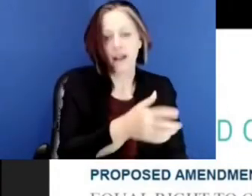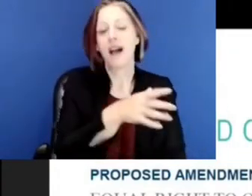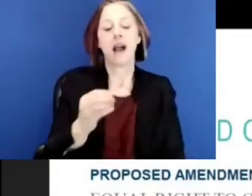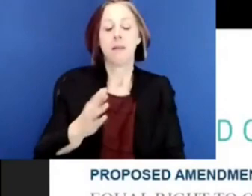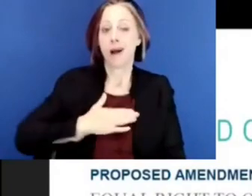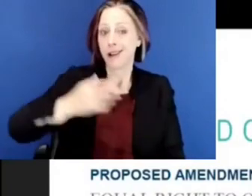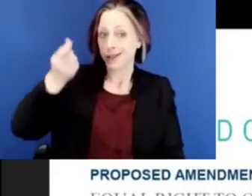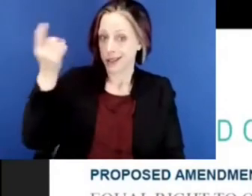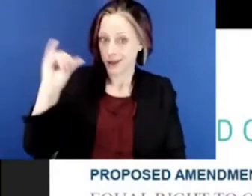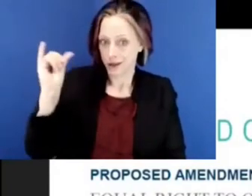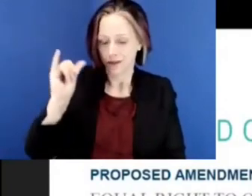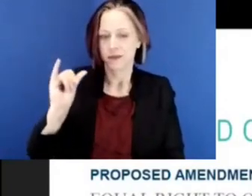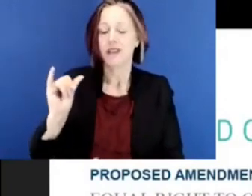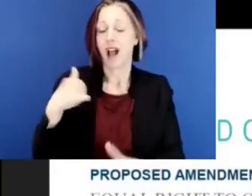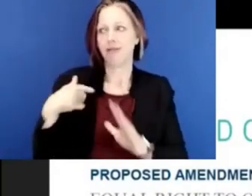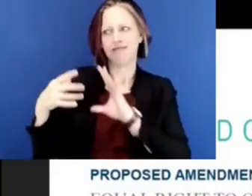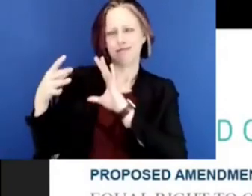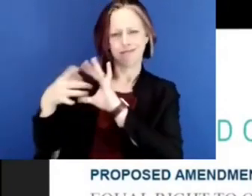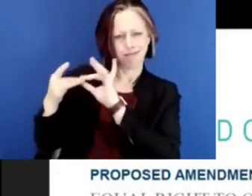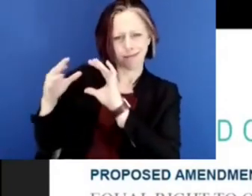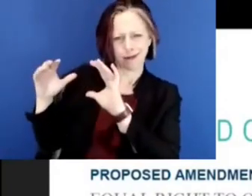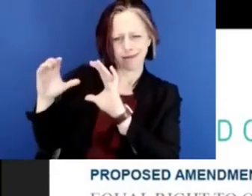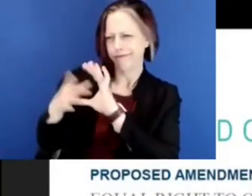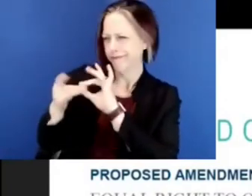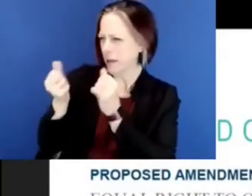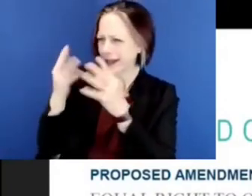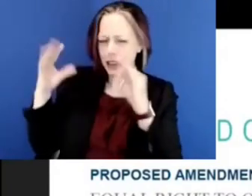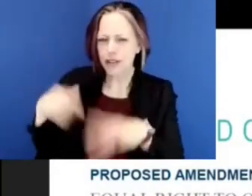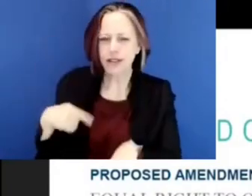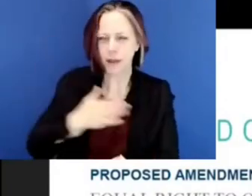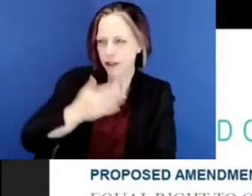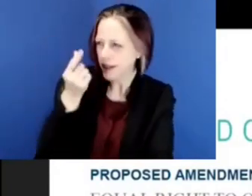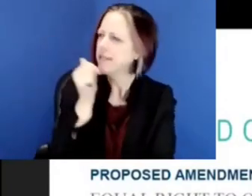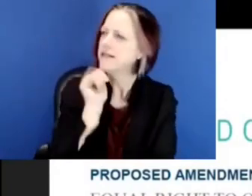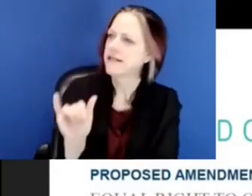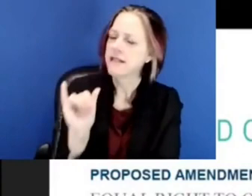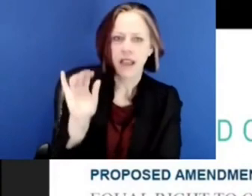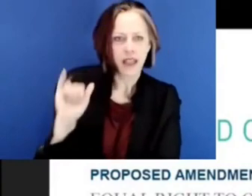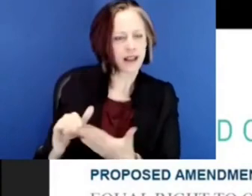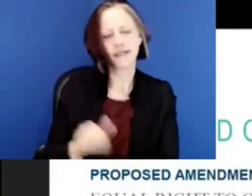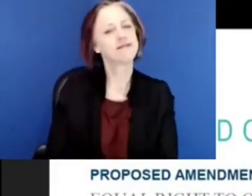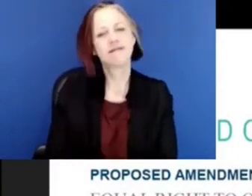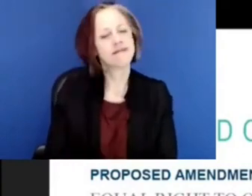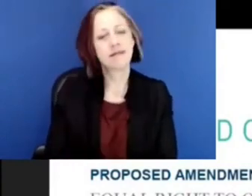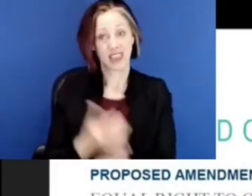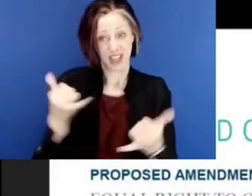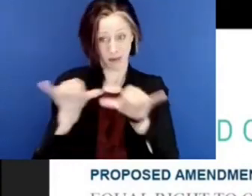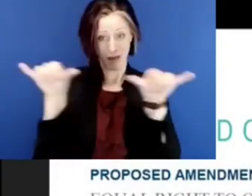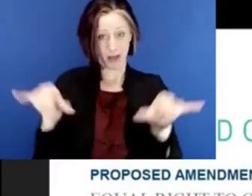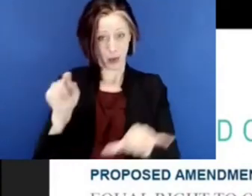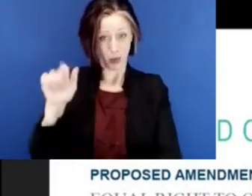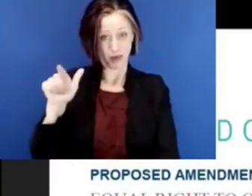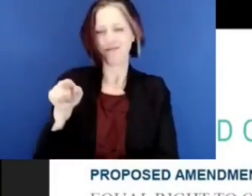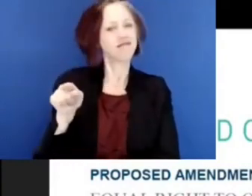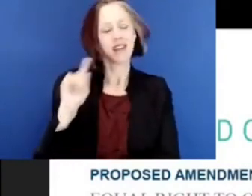understand it, having talked with any number of teachers, it doesn't do anything to help